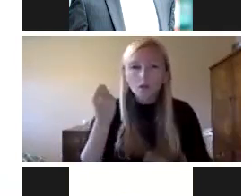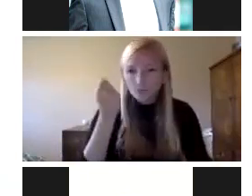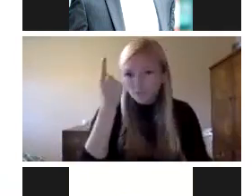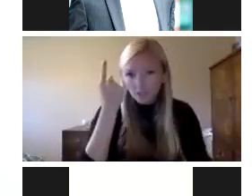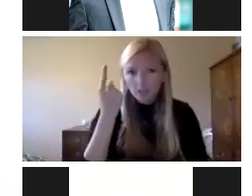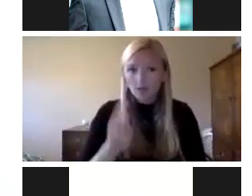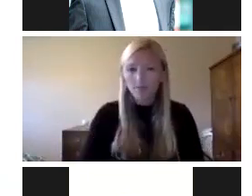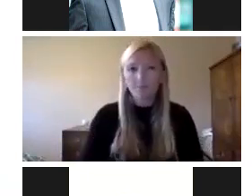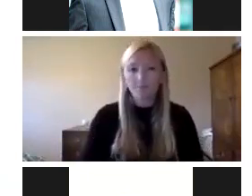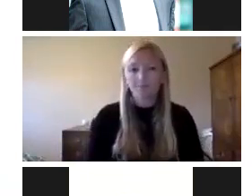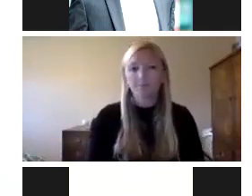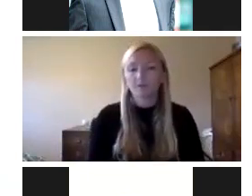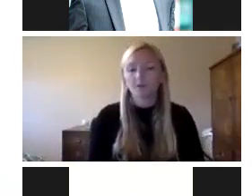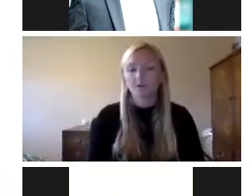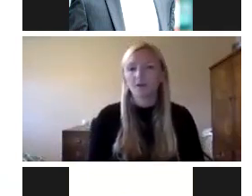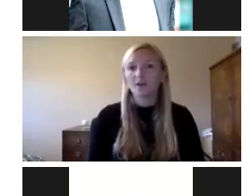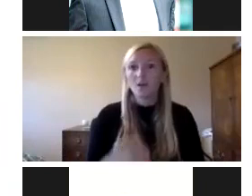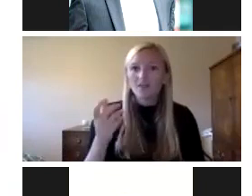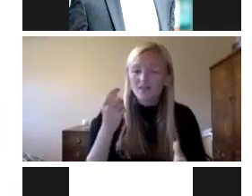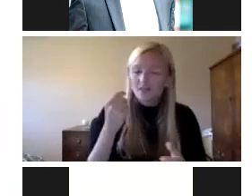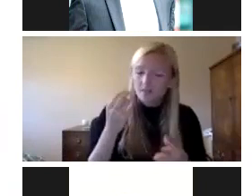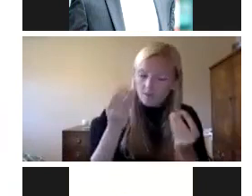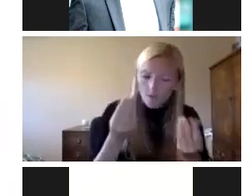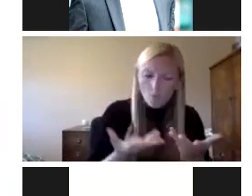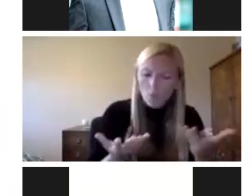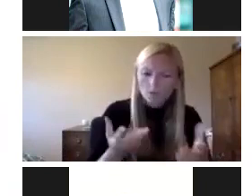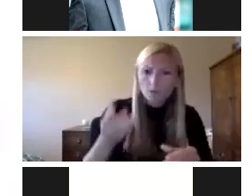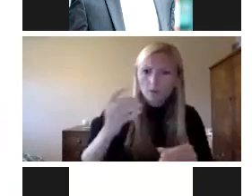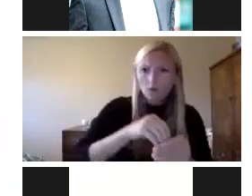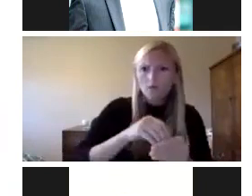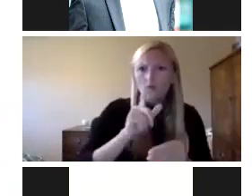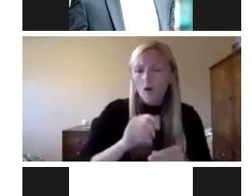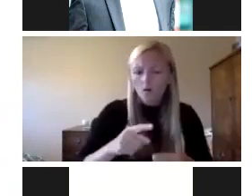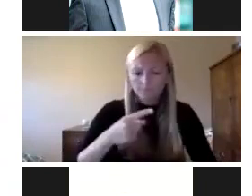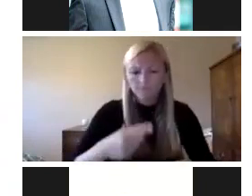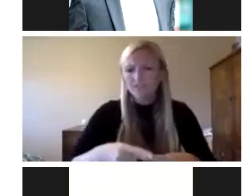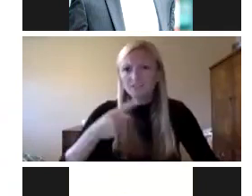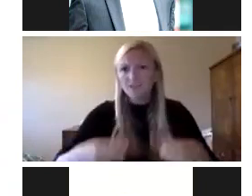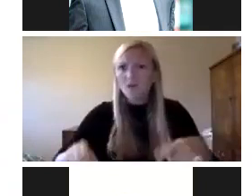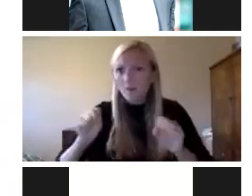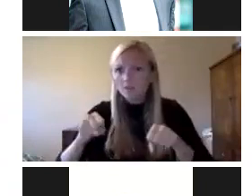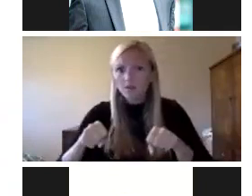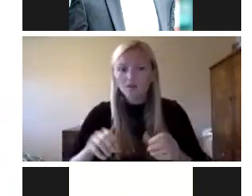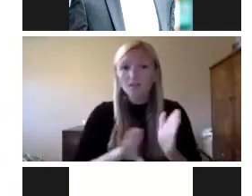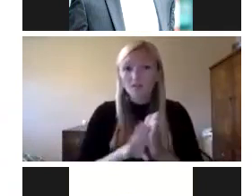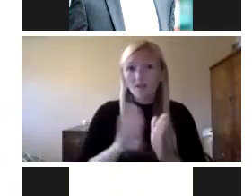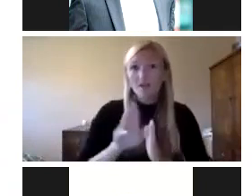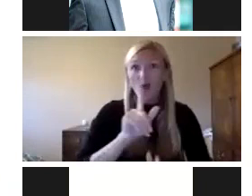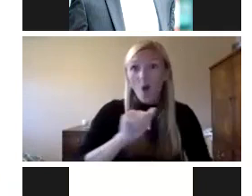We need to think about what's inclusive. We need to think about all of the potential possibilities and developing all hazards plans.